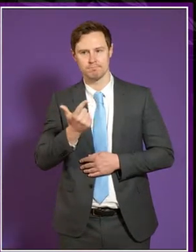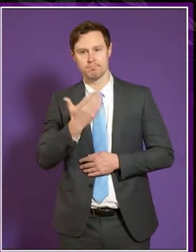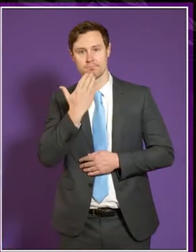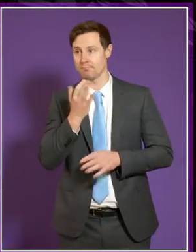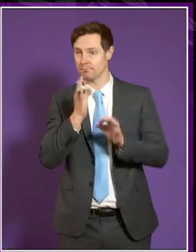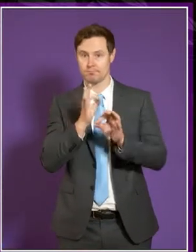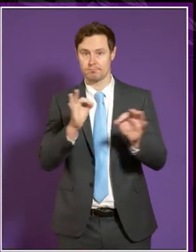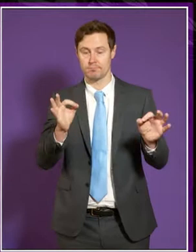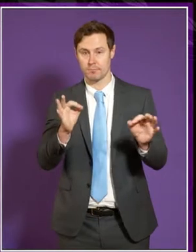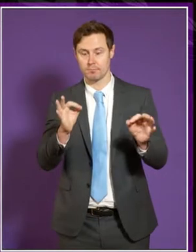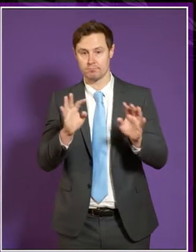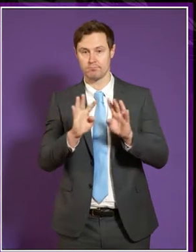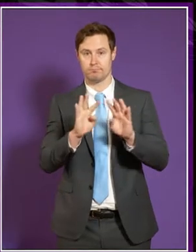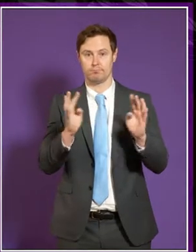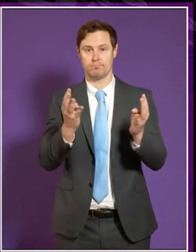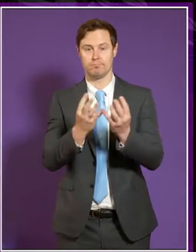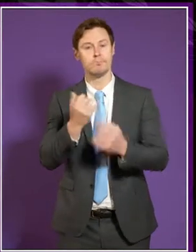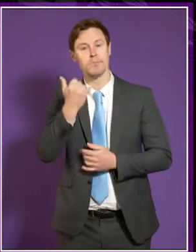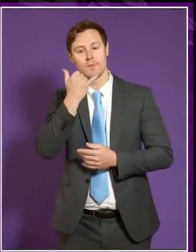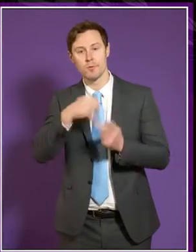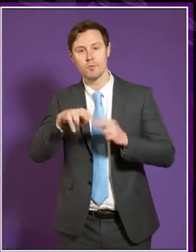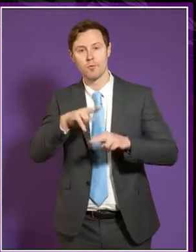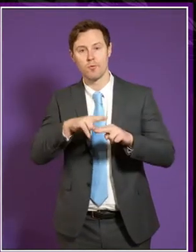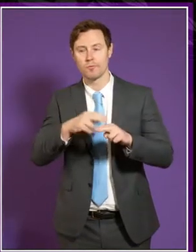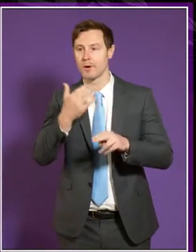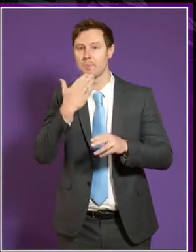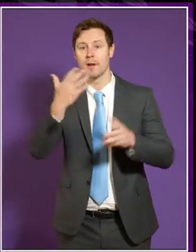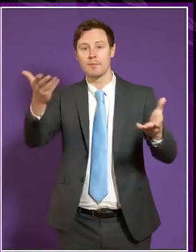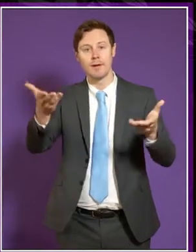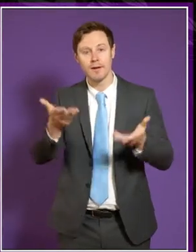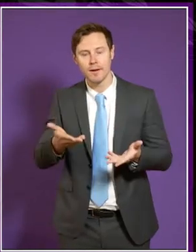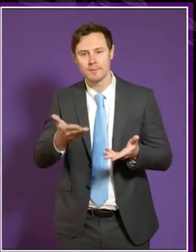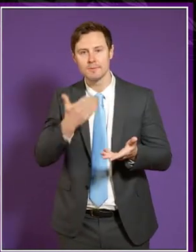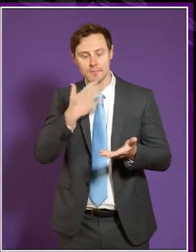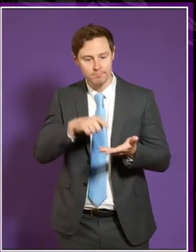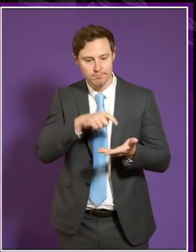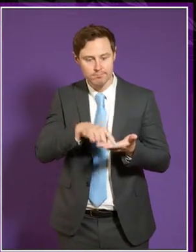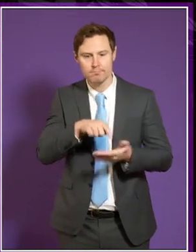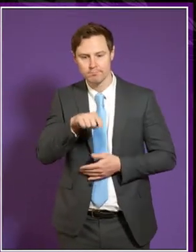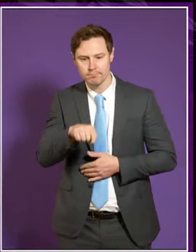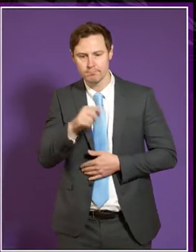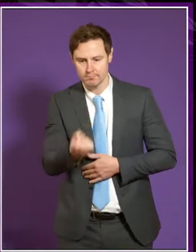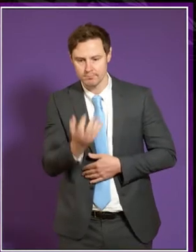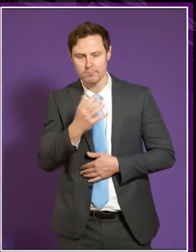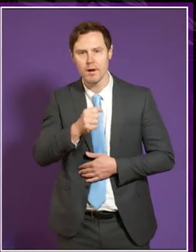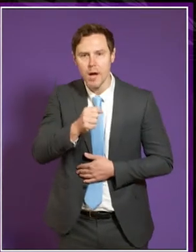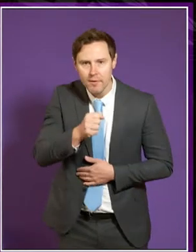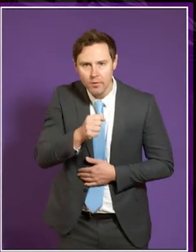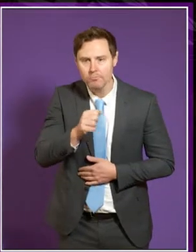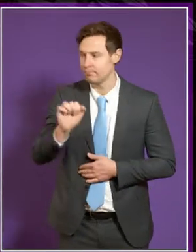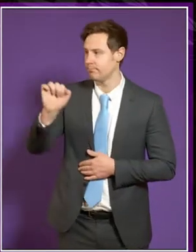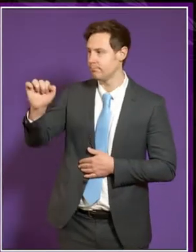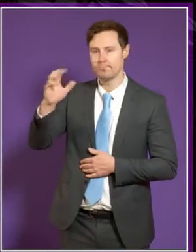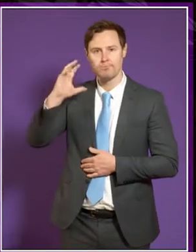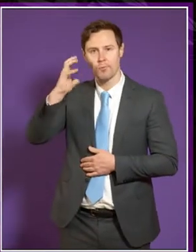ask everybody to turn phones to silent mode? And for our guests, there's no need to press your button for the microphone. The audio tech